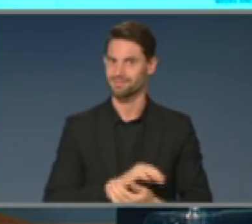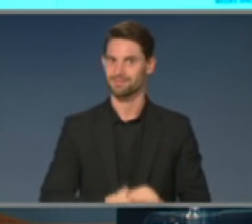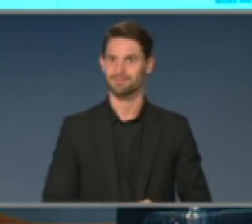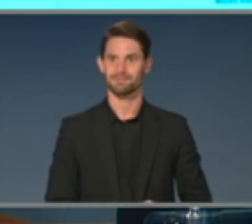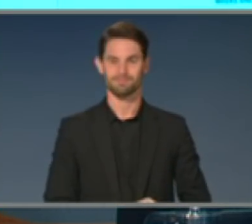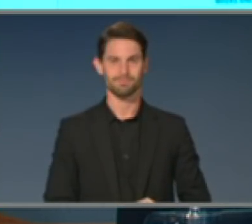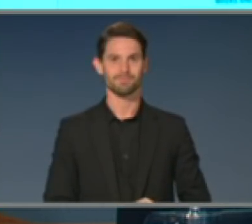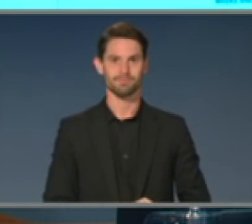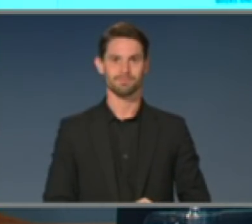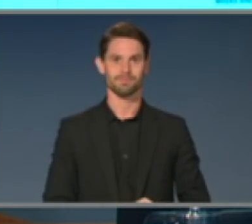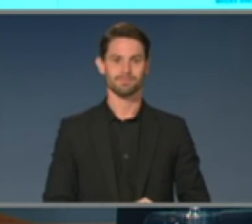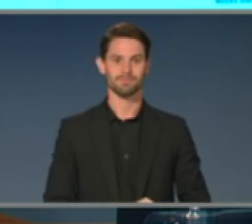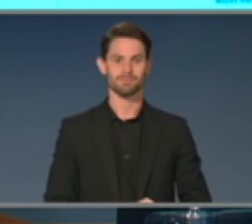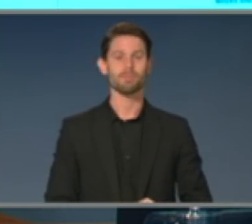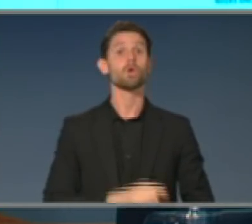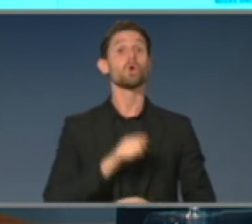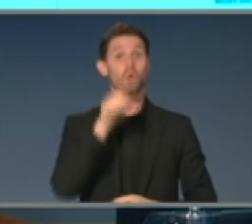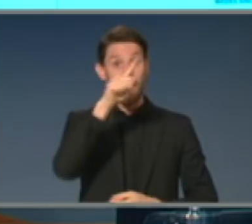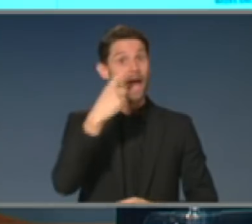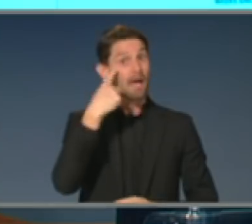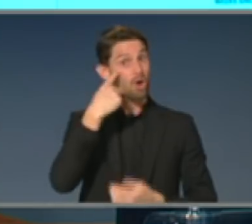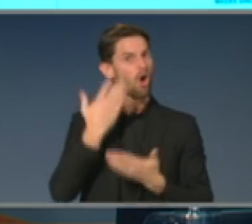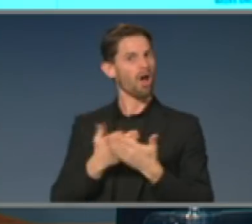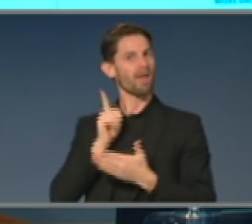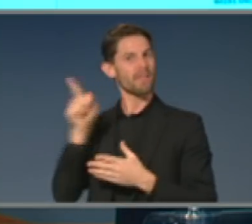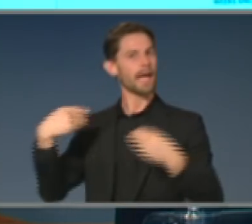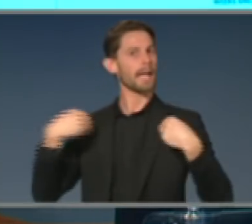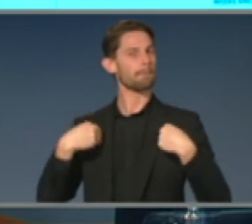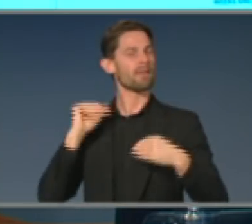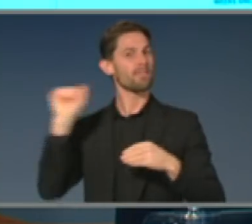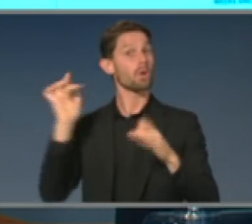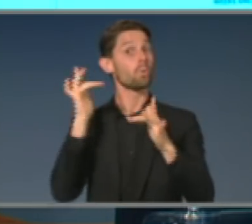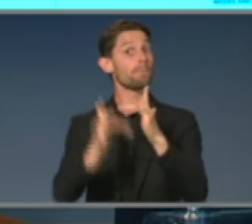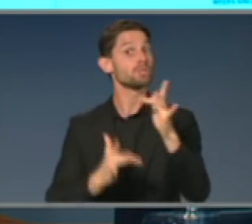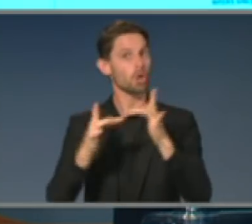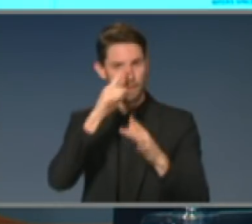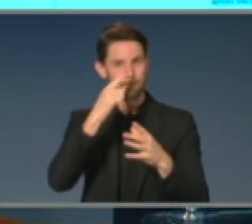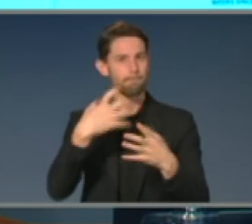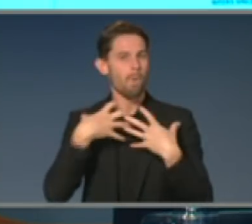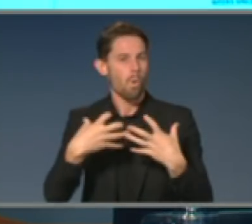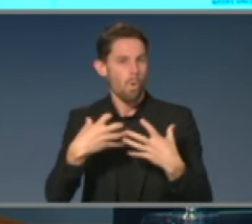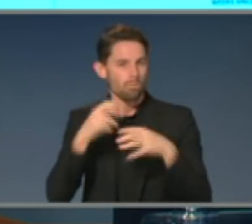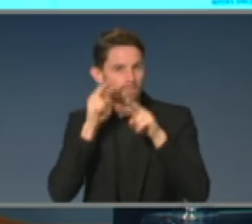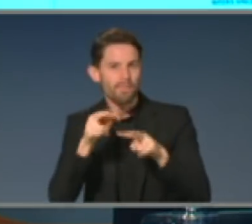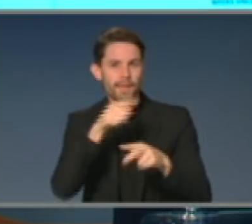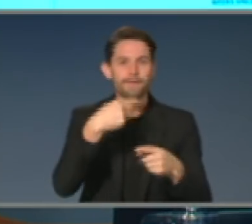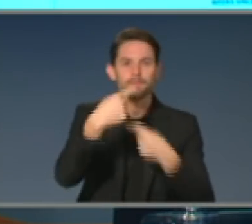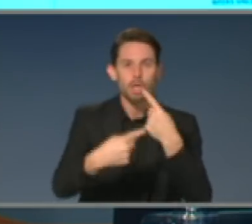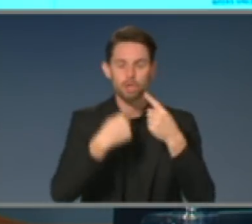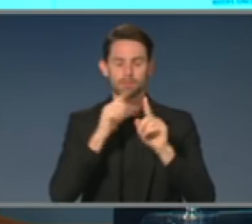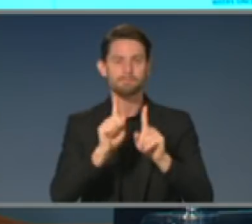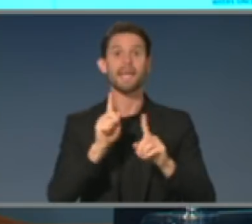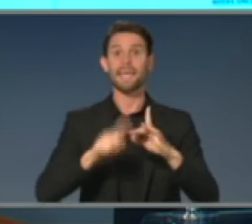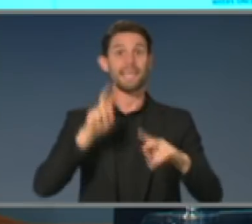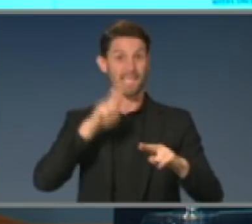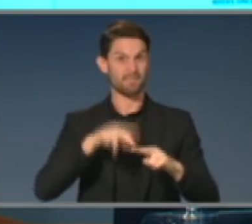can see this in the paper when you download it from their website this afternoon, is looked at, in this highly artificial,